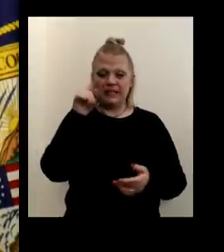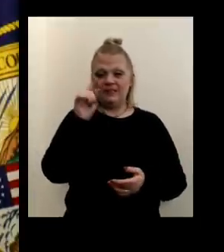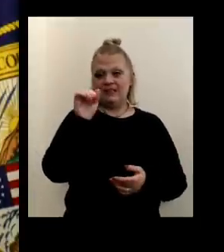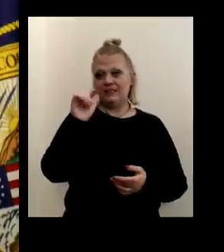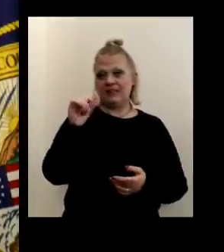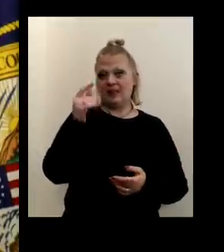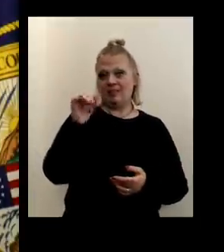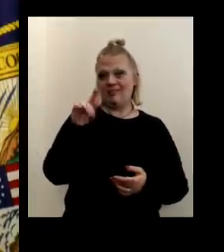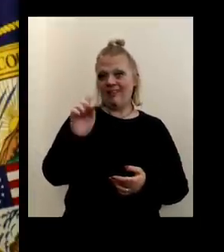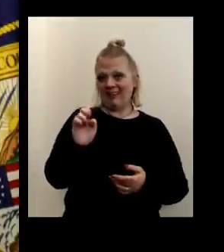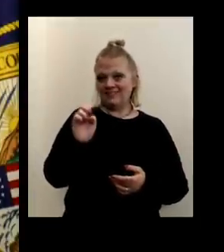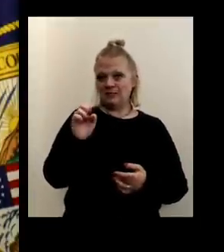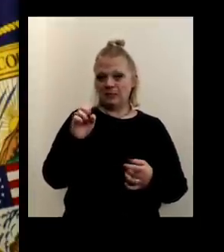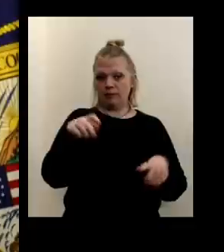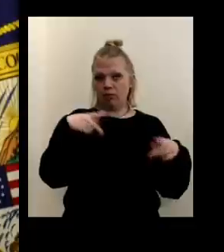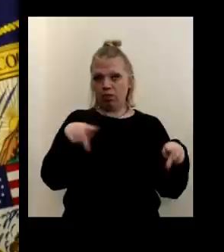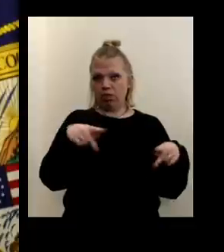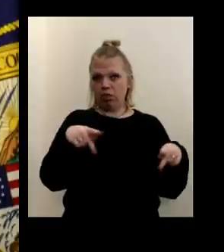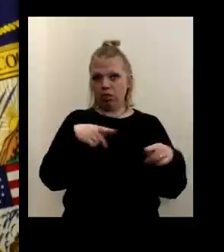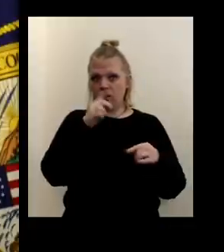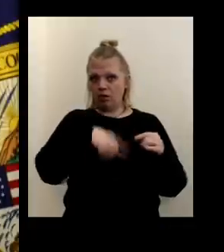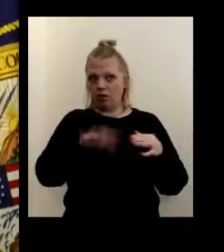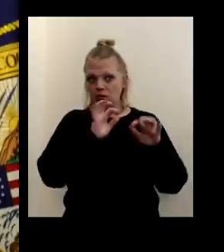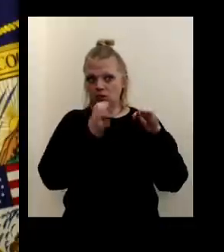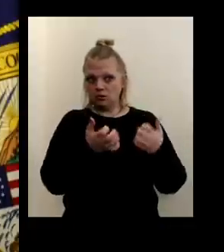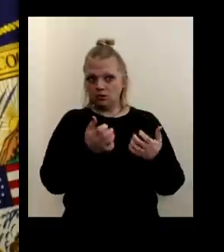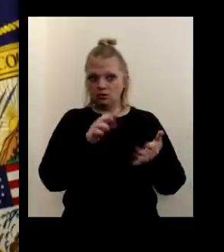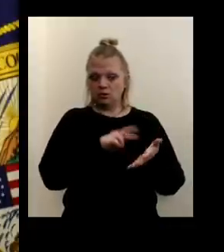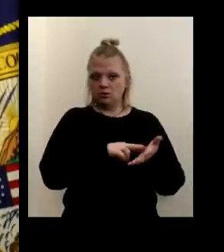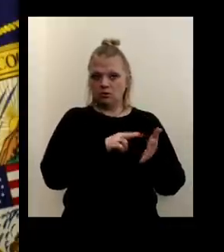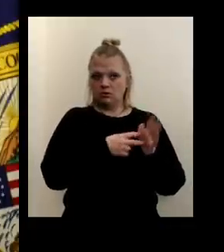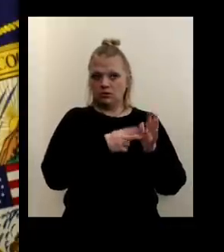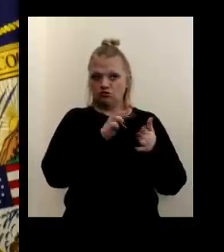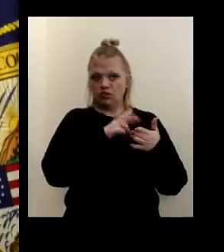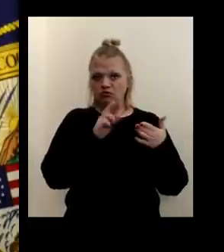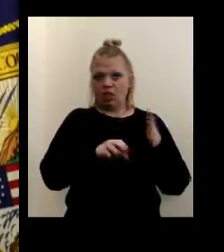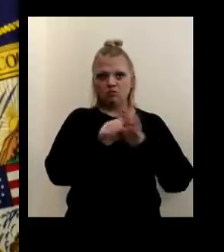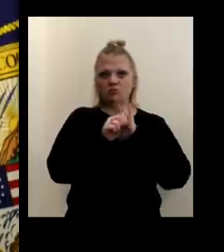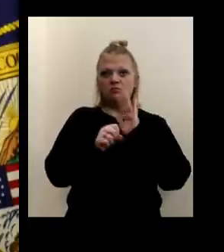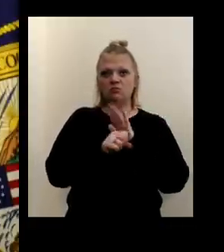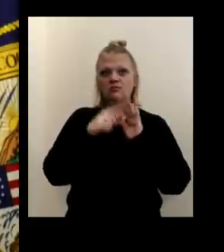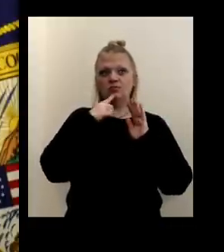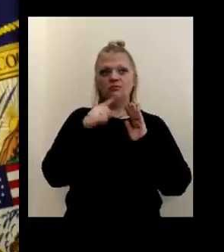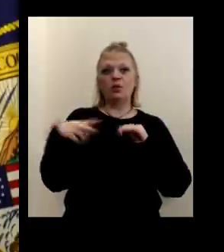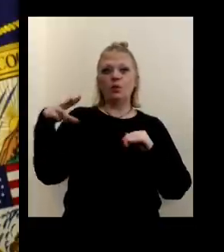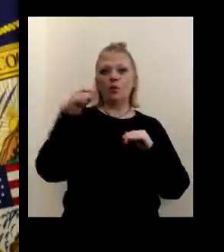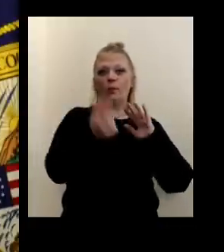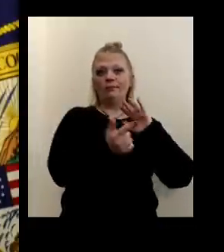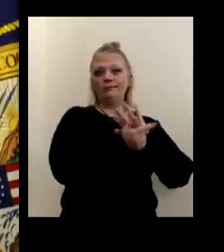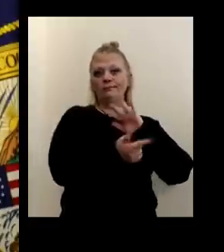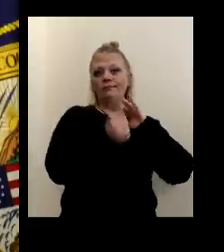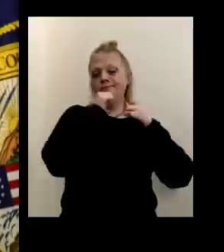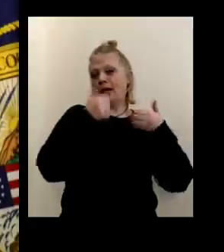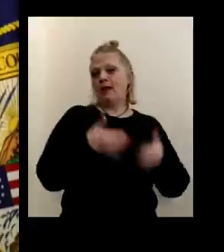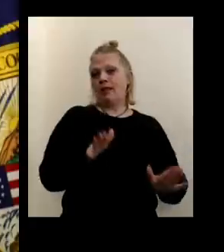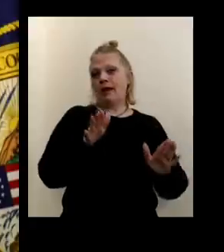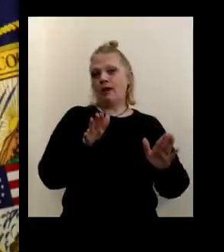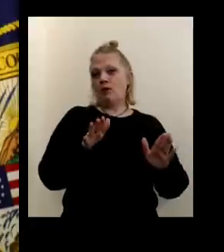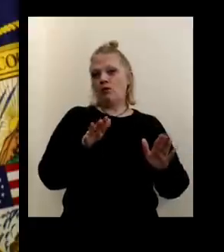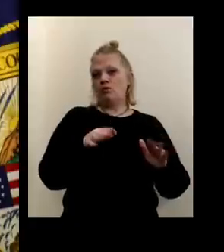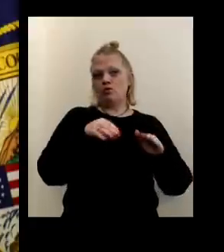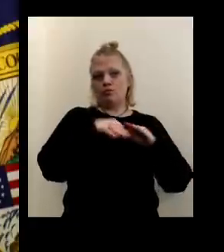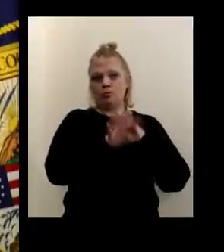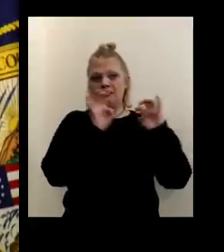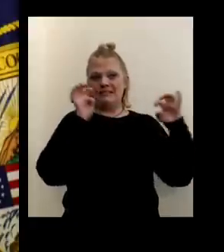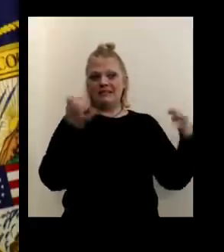around the stadium, it's probably going to result in the state not allowing individual fans to attend the second game